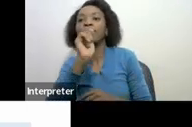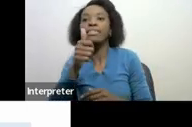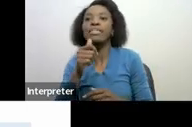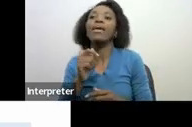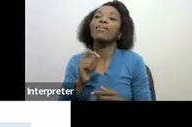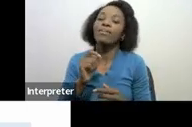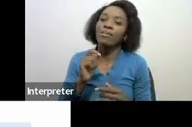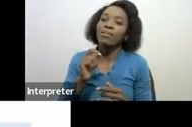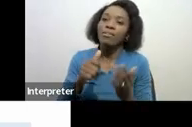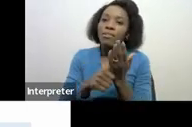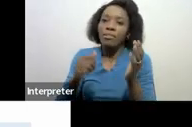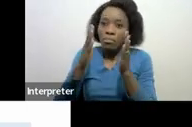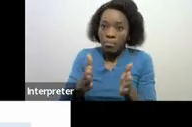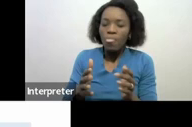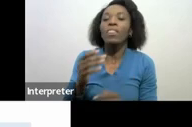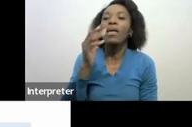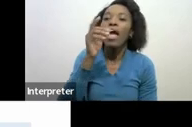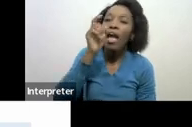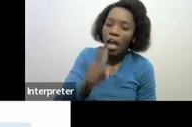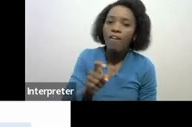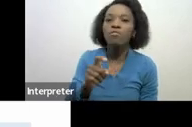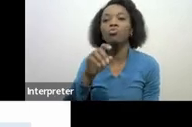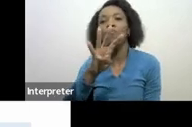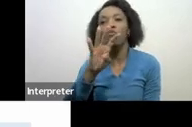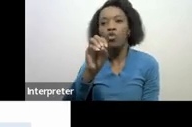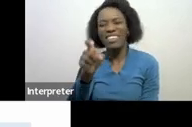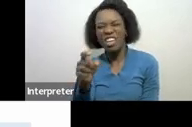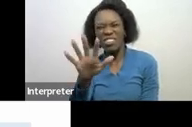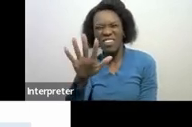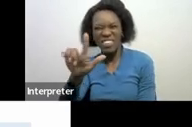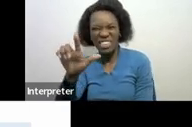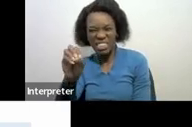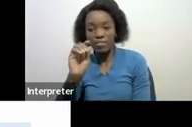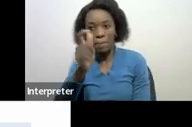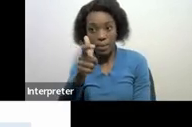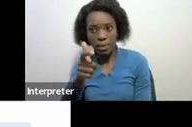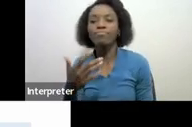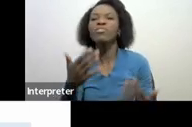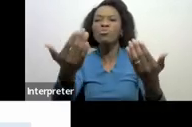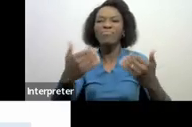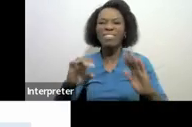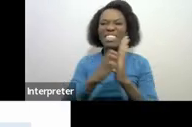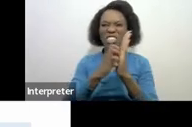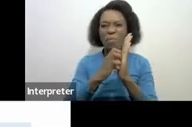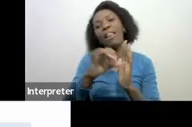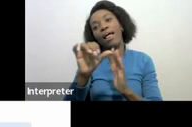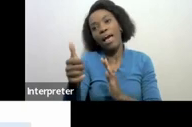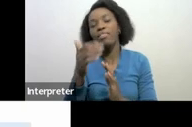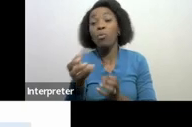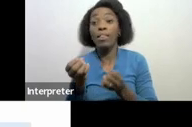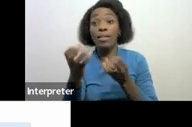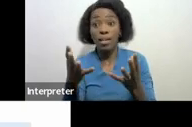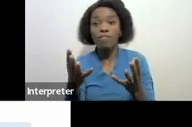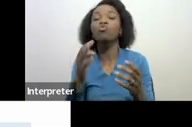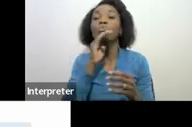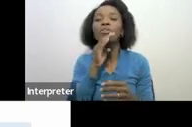it was $40,570. I'll take you through the next example. When I'm done, I'll give you much more